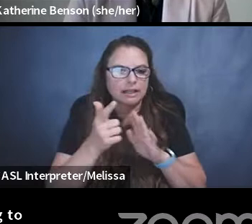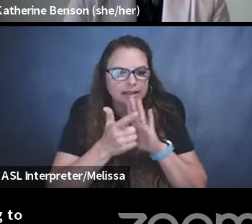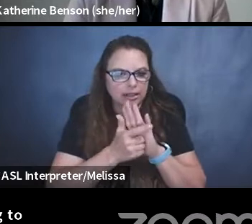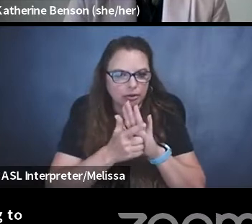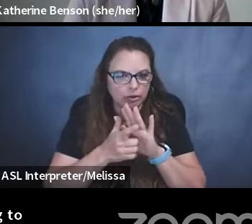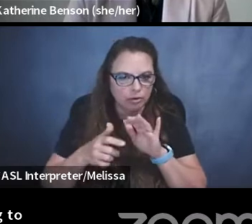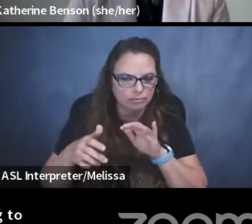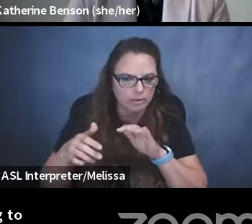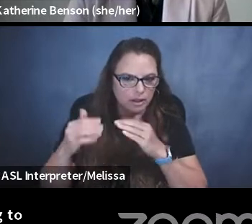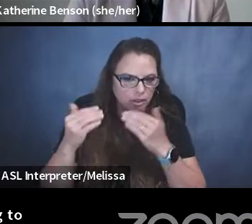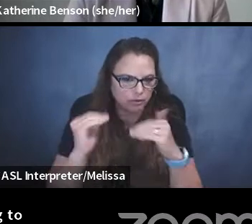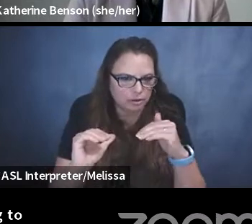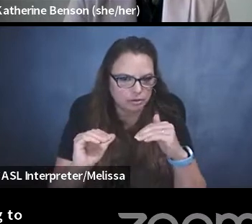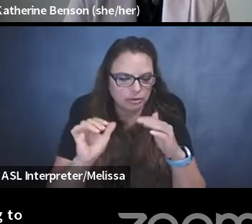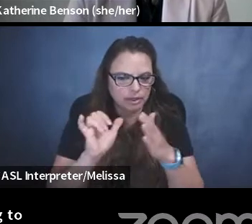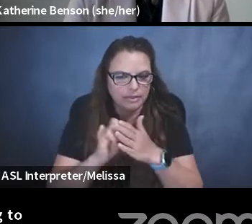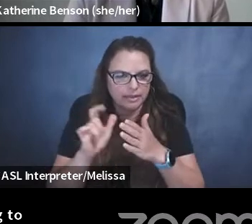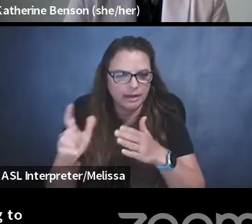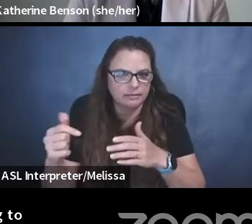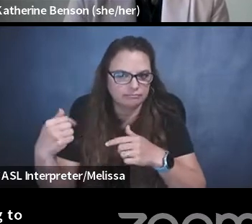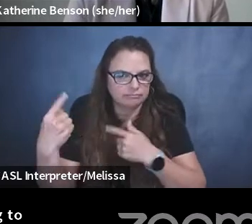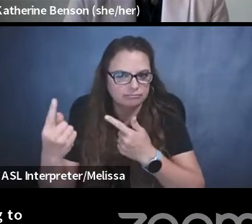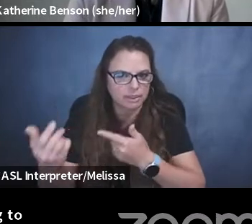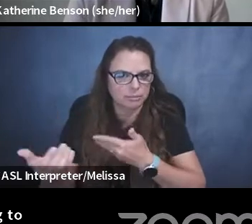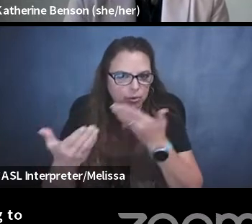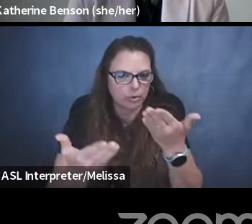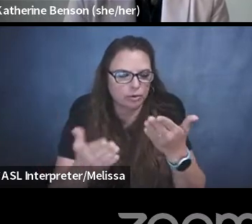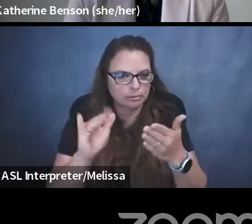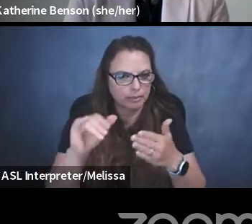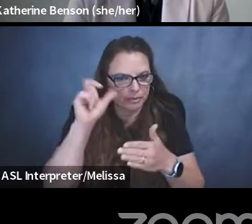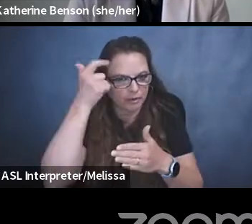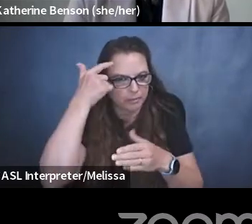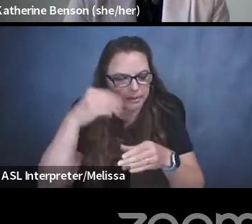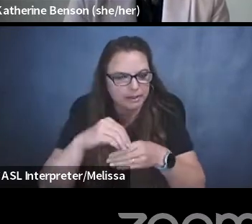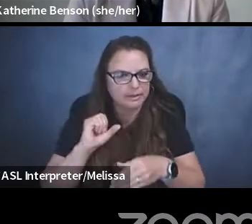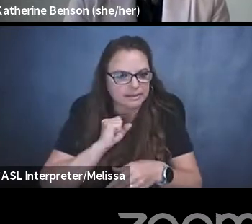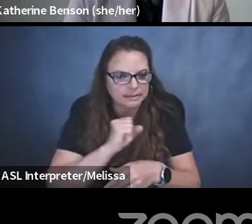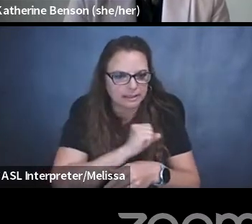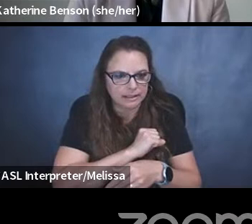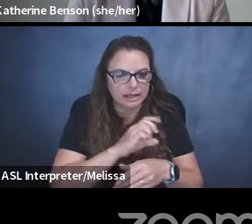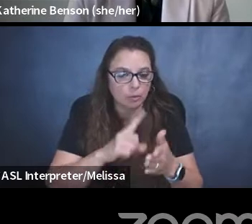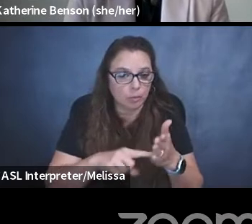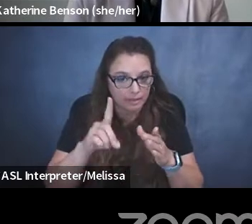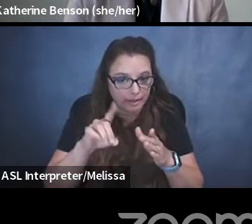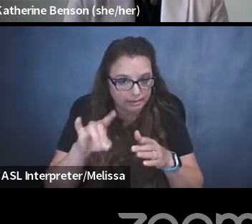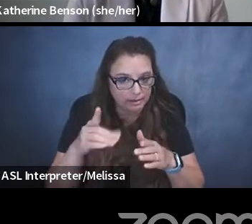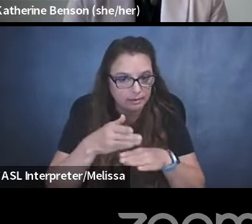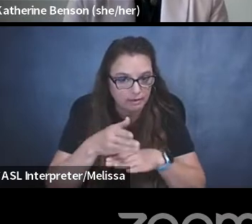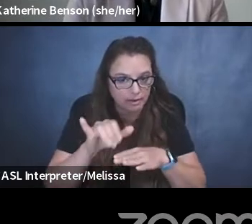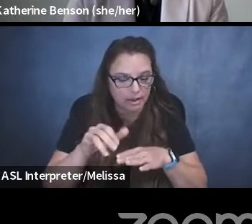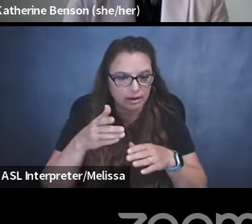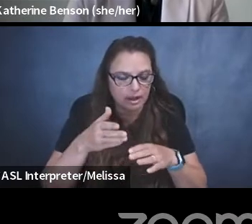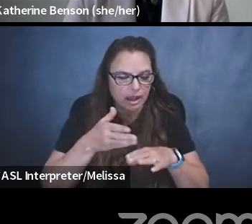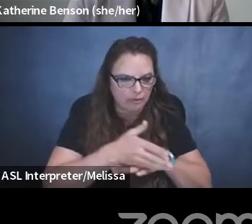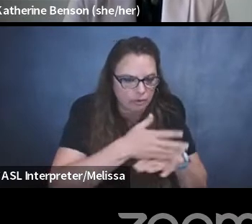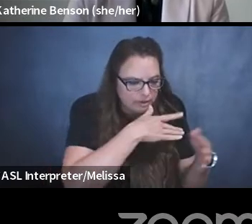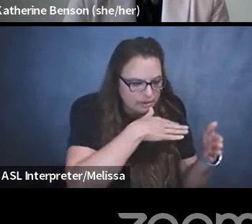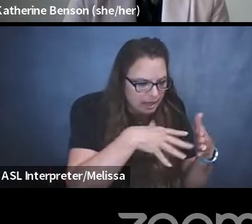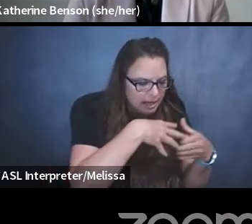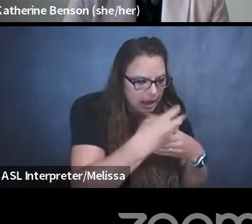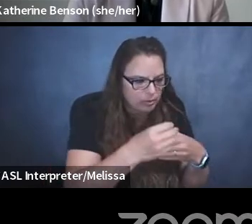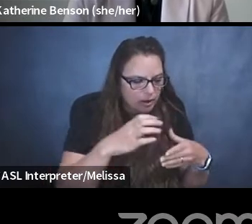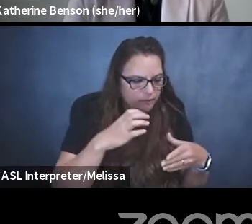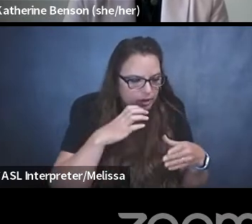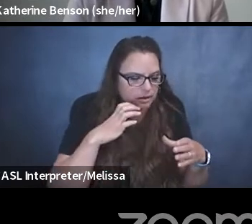proposed by the government in the Senate. And what they've done instead, after studying it at a committee, and us showing